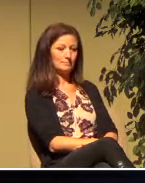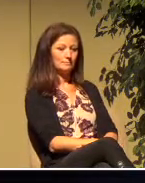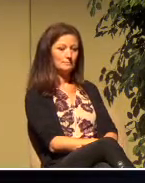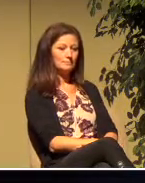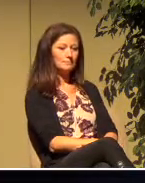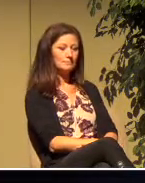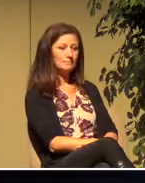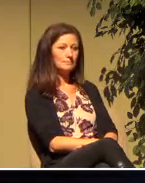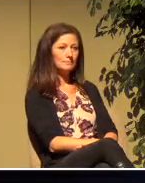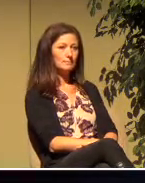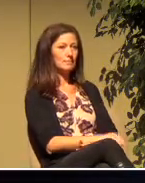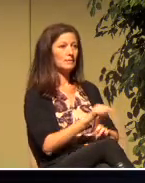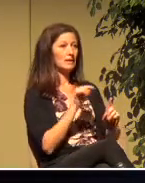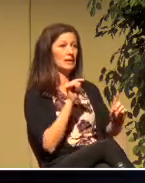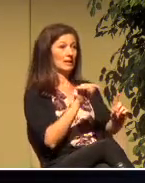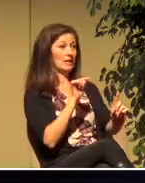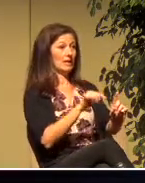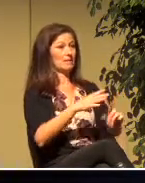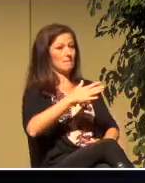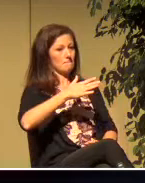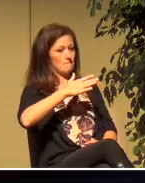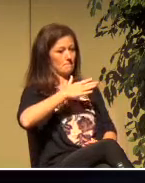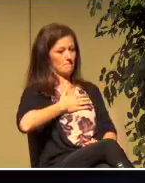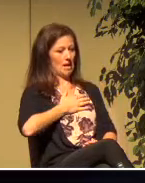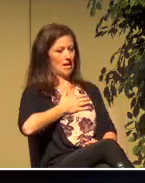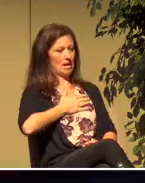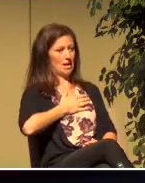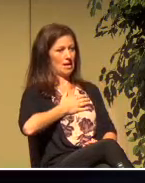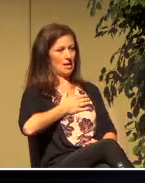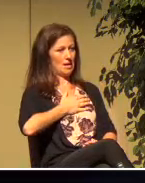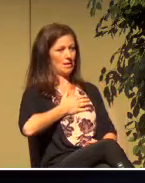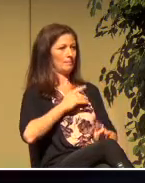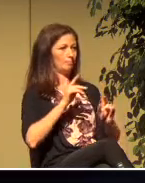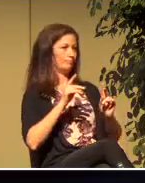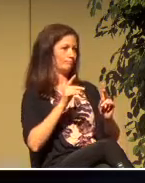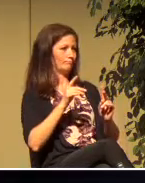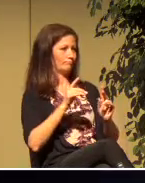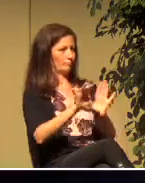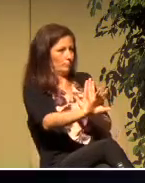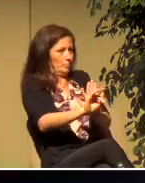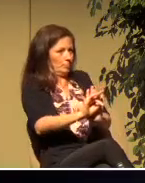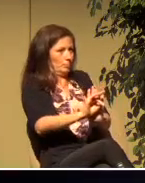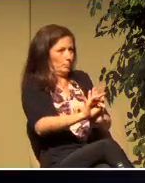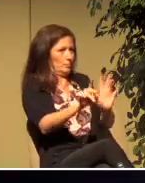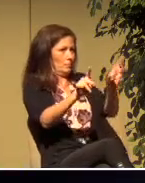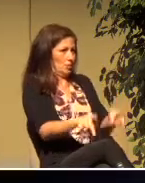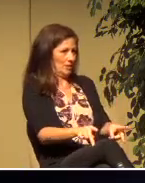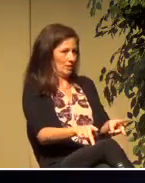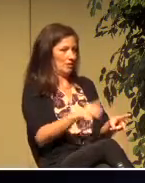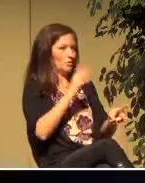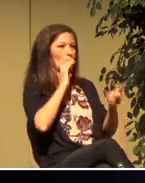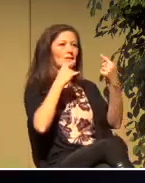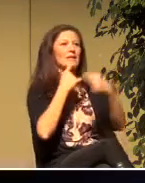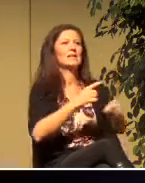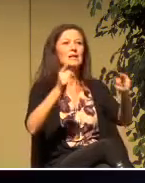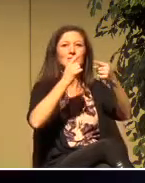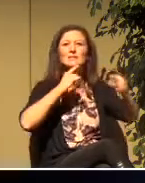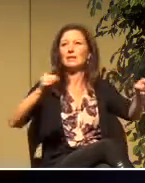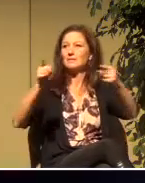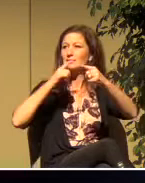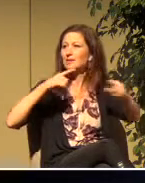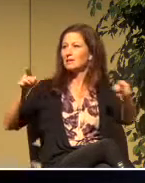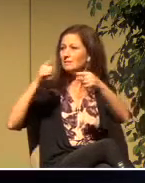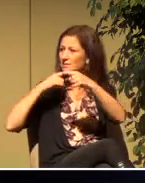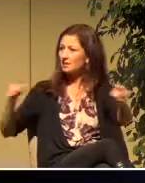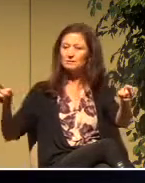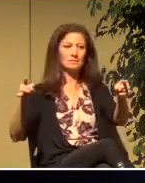He is my chosen instrument to proclaim my name to the Gentiles and not only to the Gentiles to their kings and to the people of